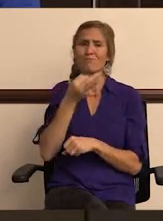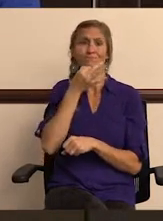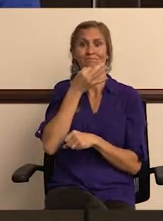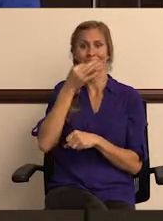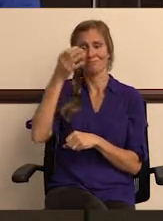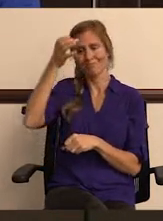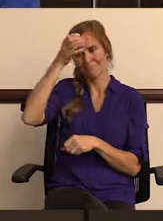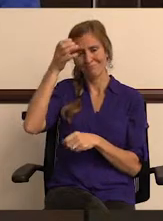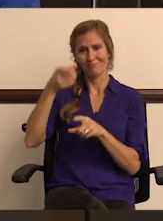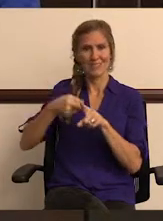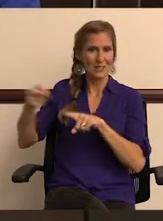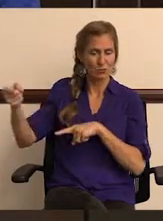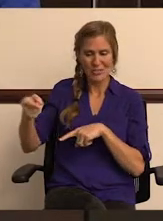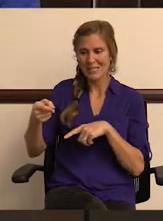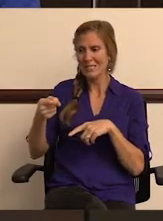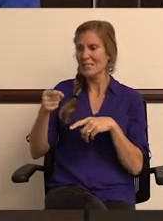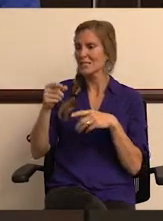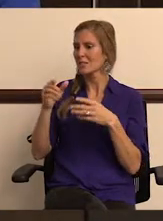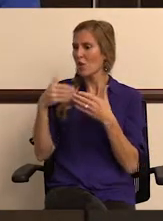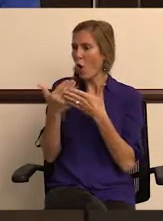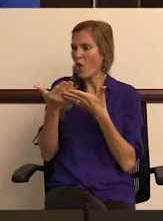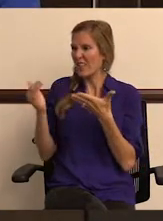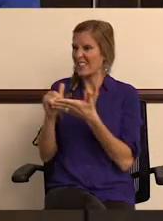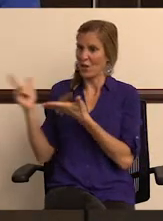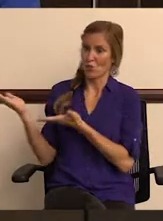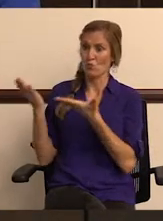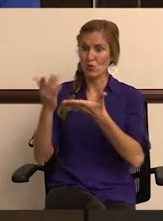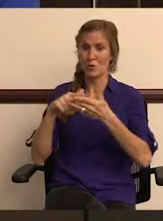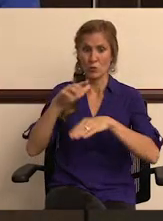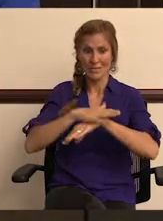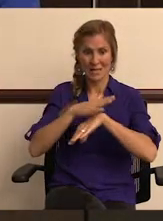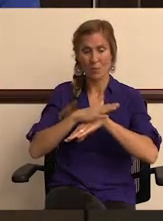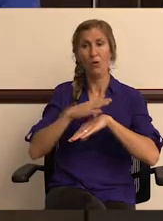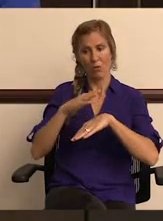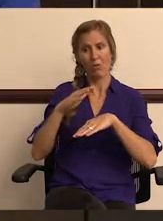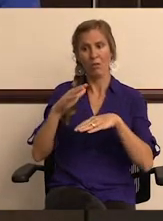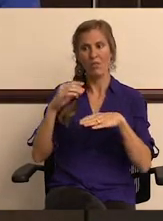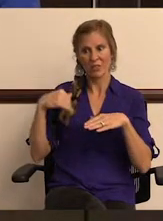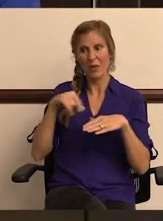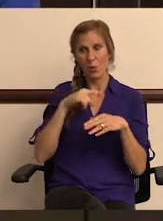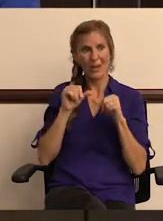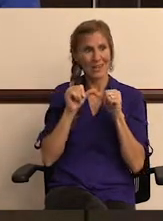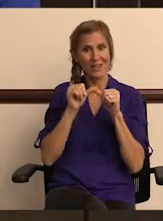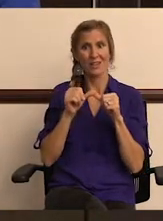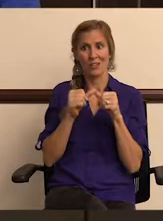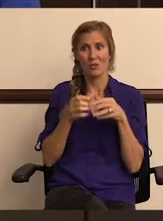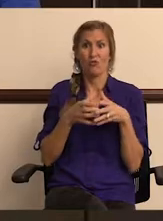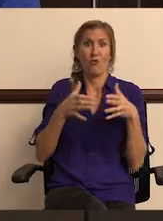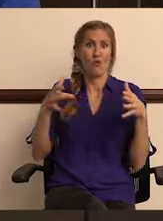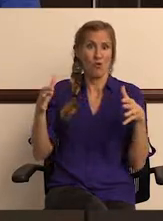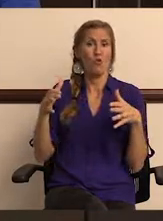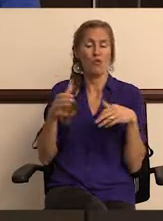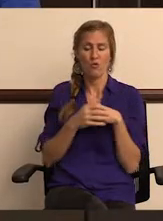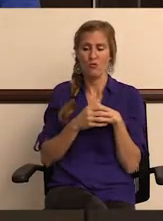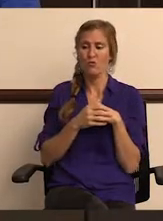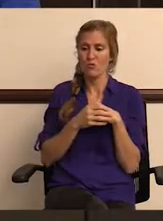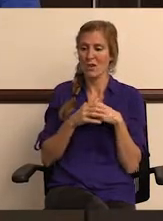commitment and your expertise and all the things you bring to the table that we have those capacities to grow internally